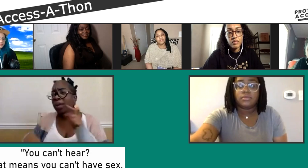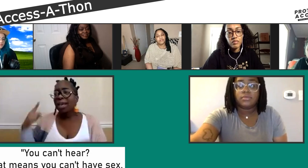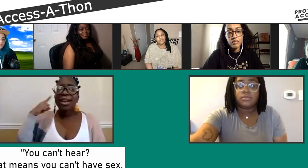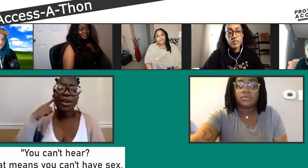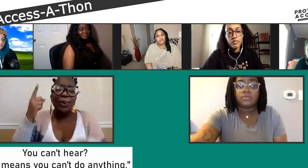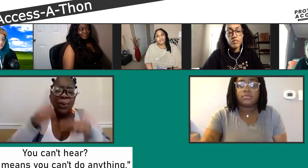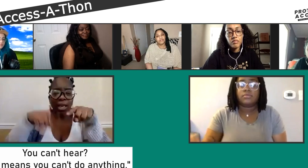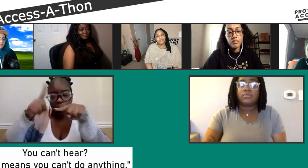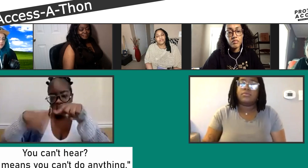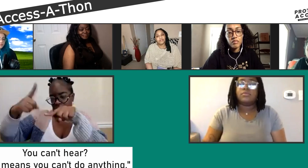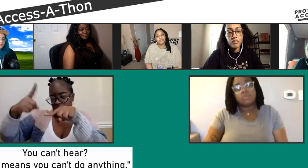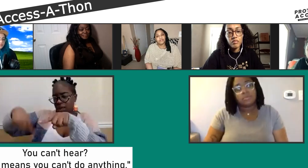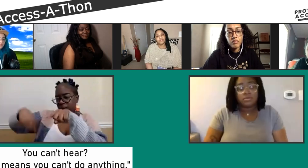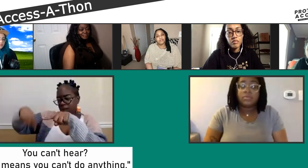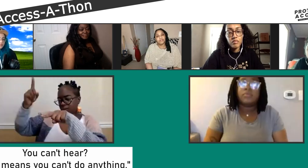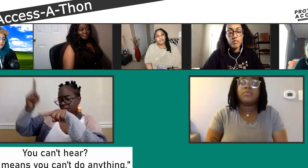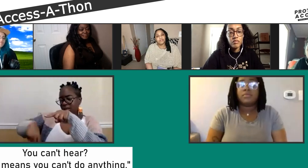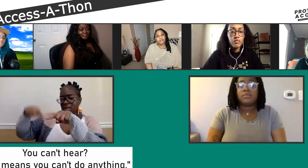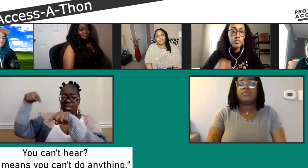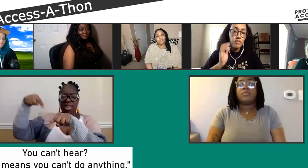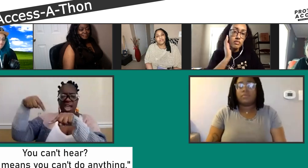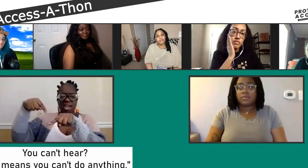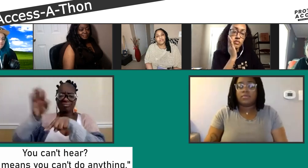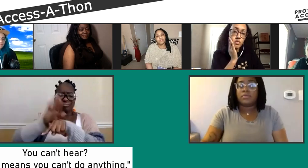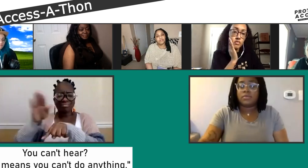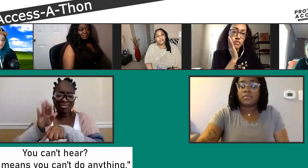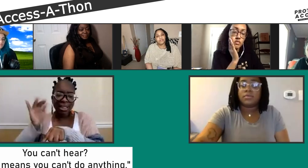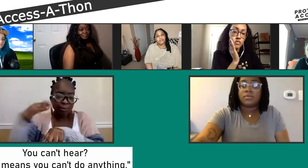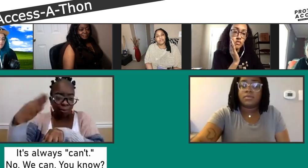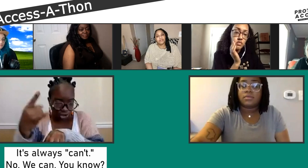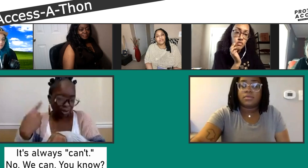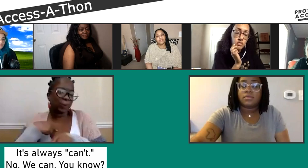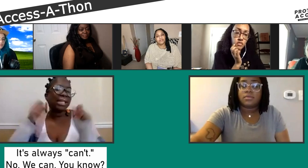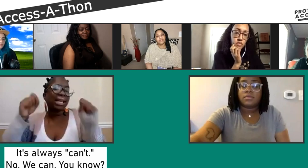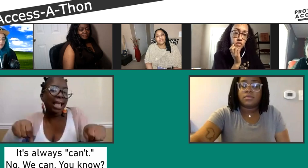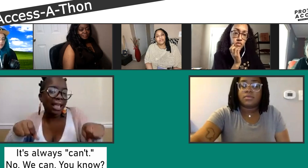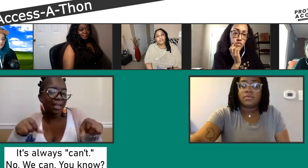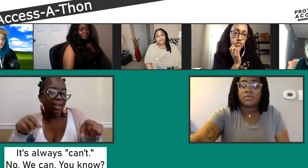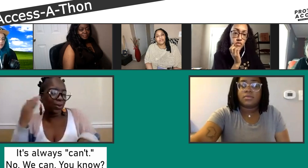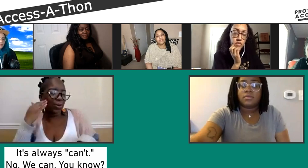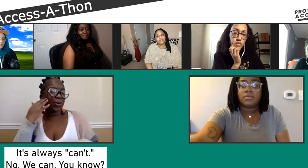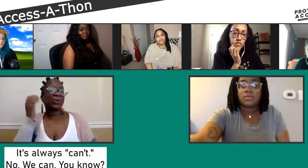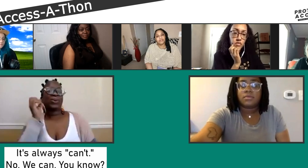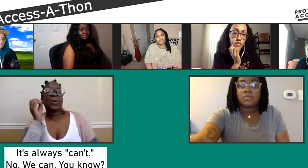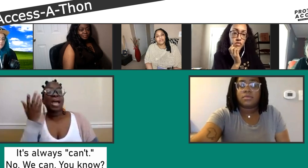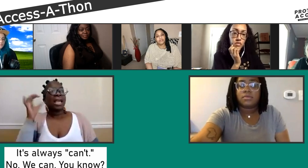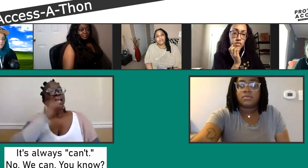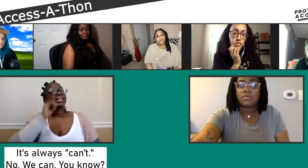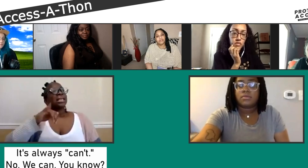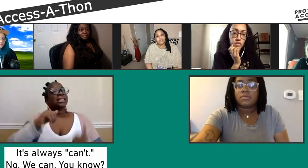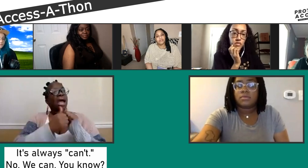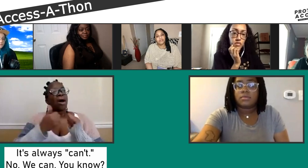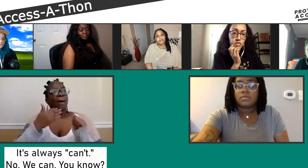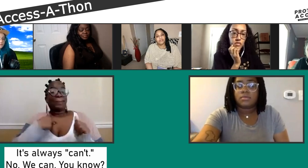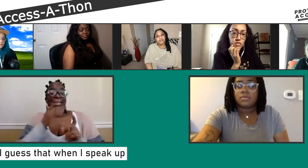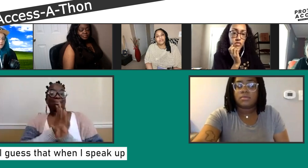with that. And being deaf and knowing music, knowing speech, it was